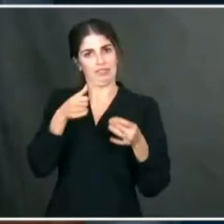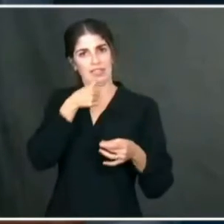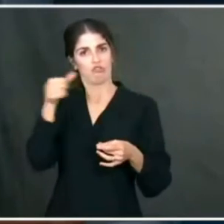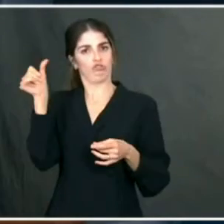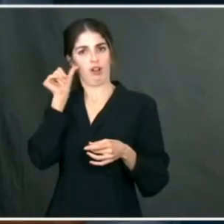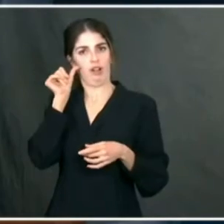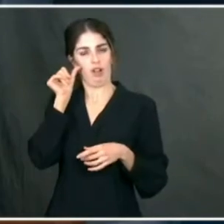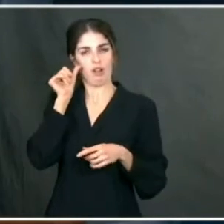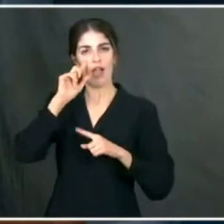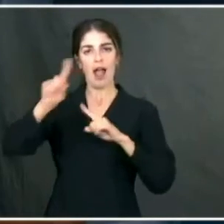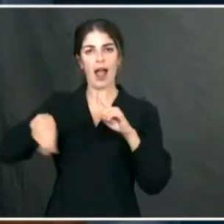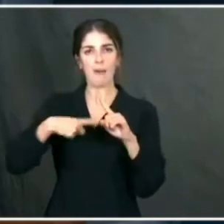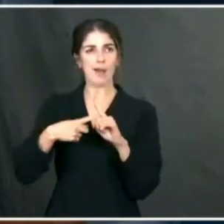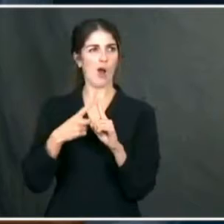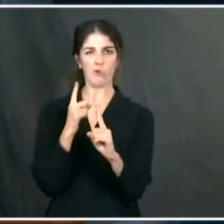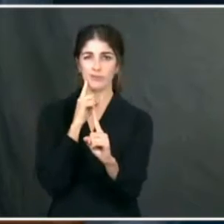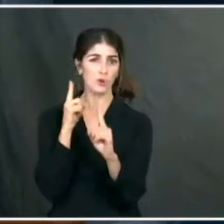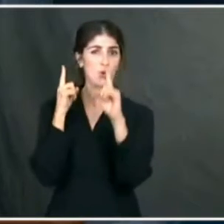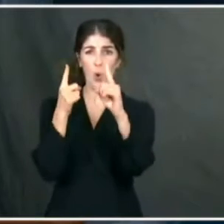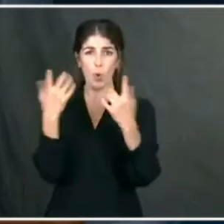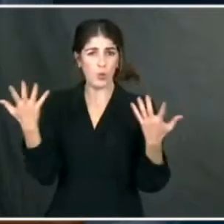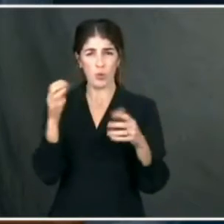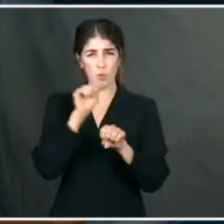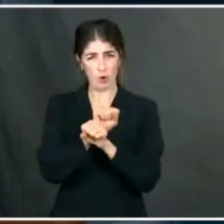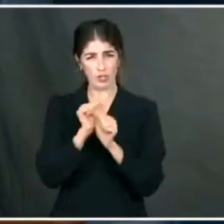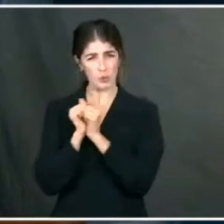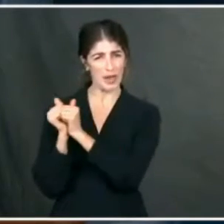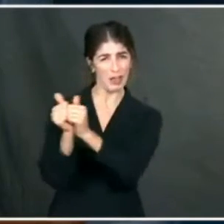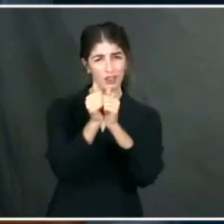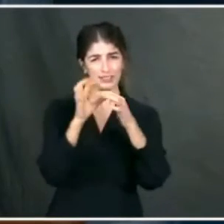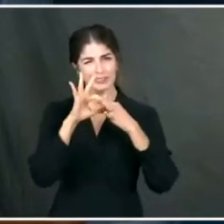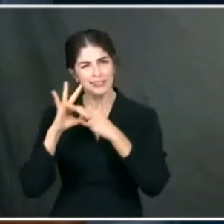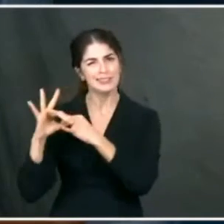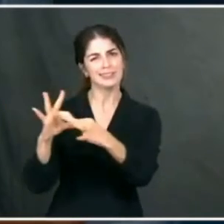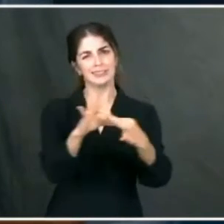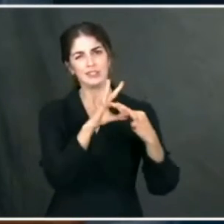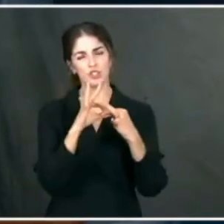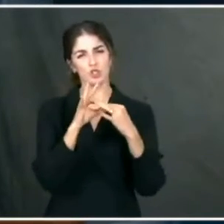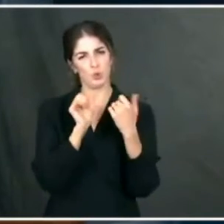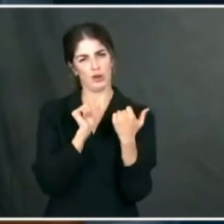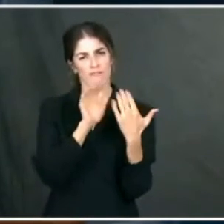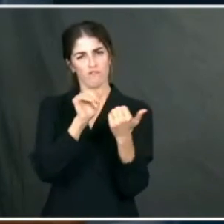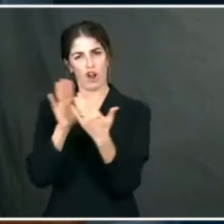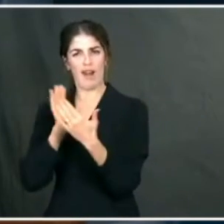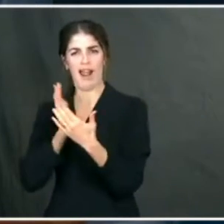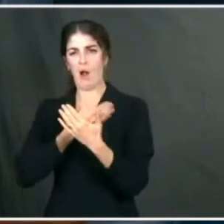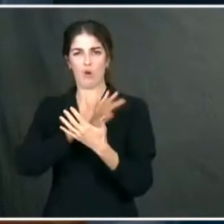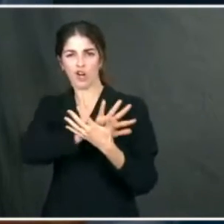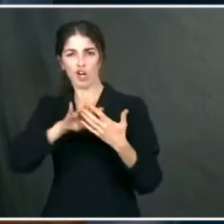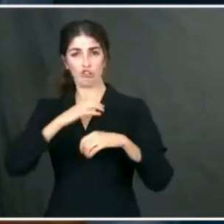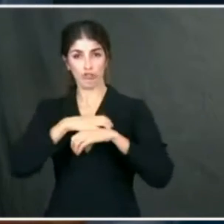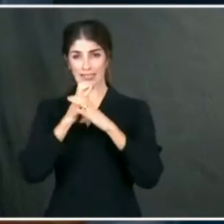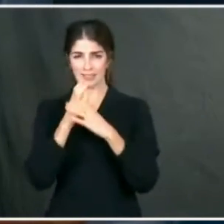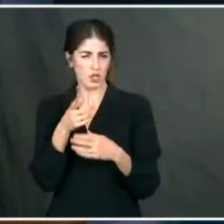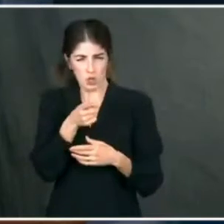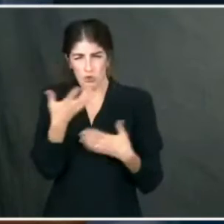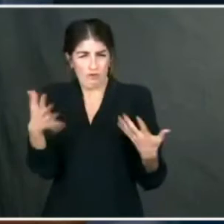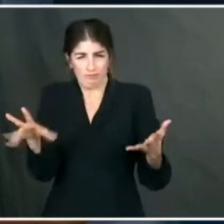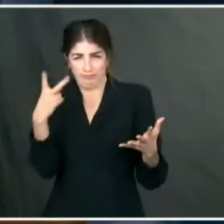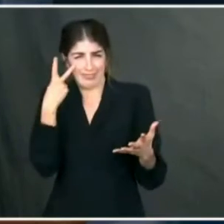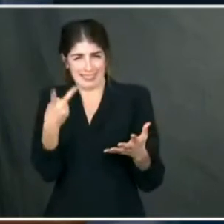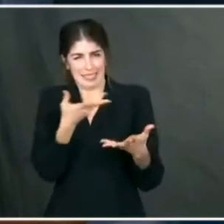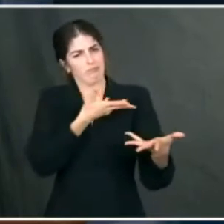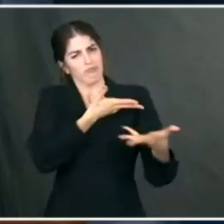spirit of working together and bipartisanship to confront the four crises facing us. You've already seen him work with